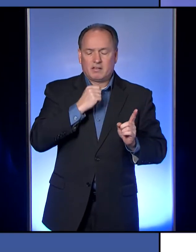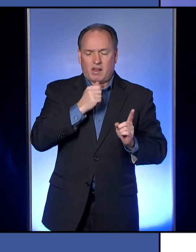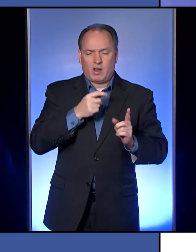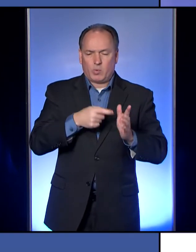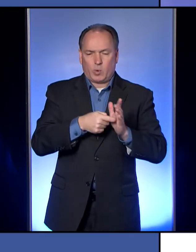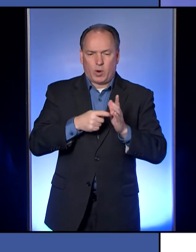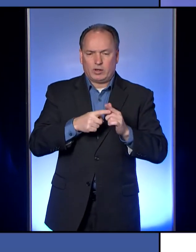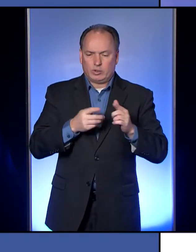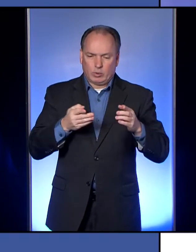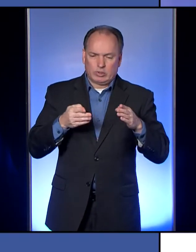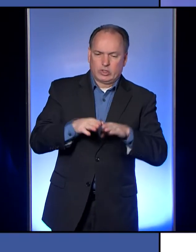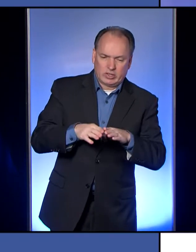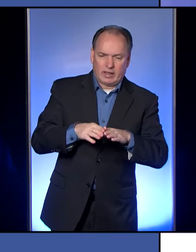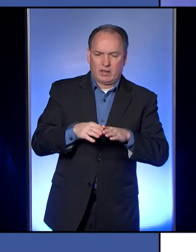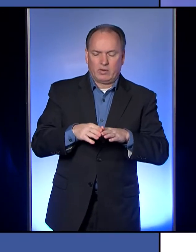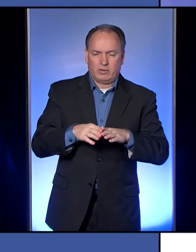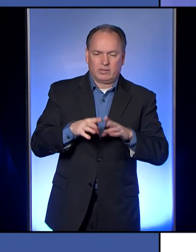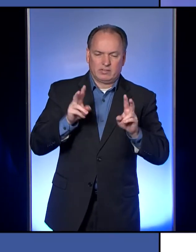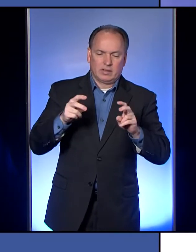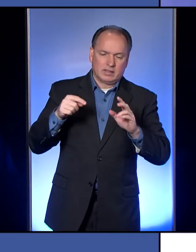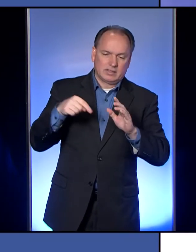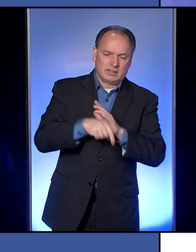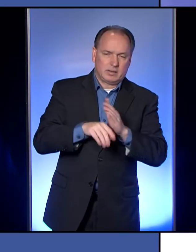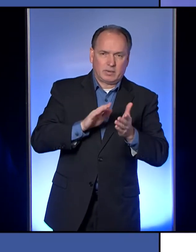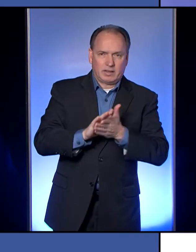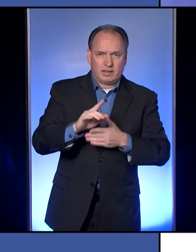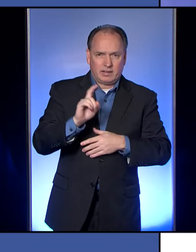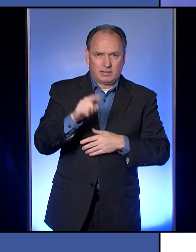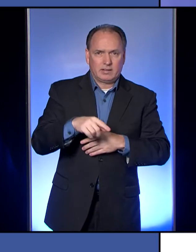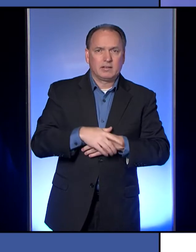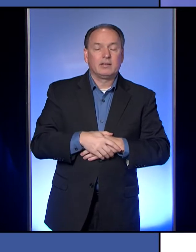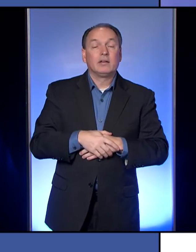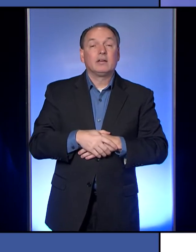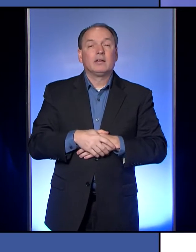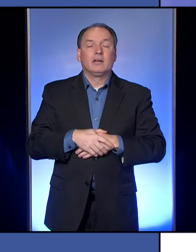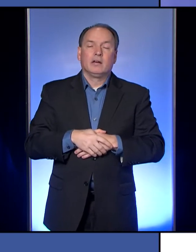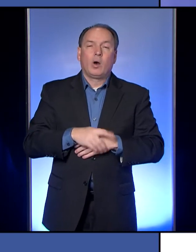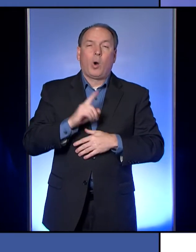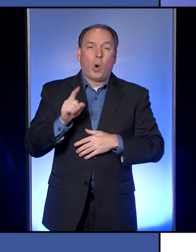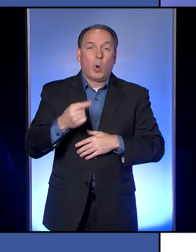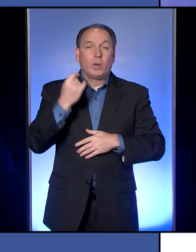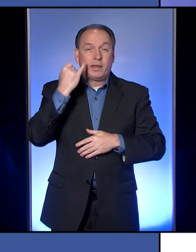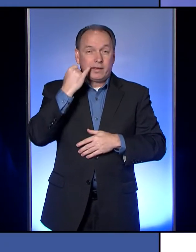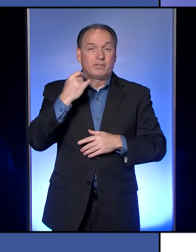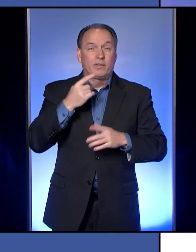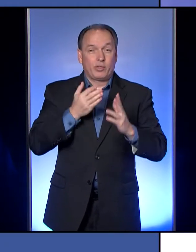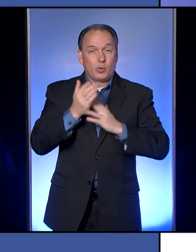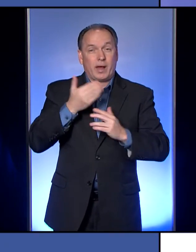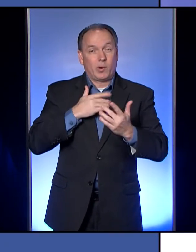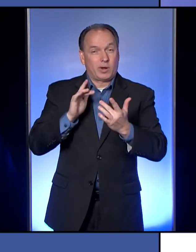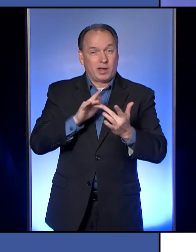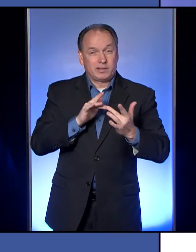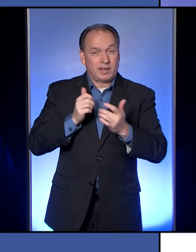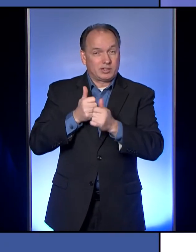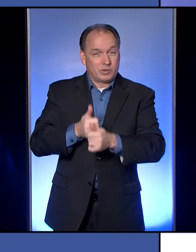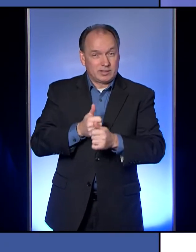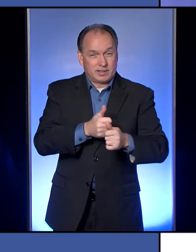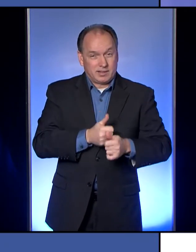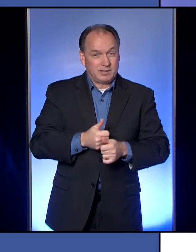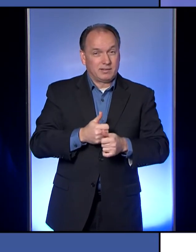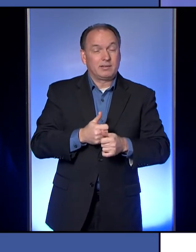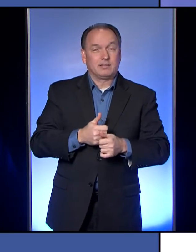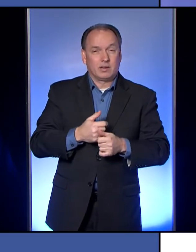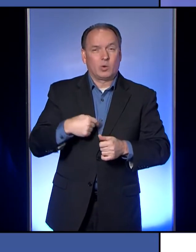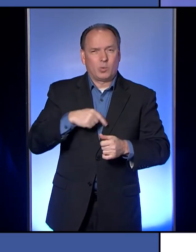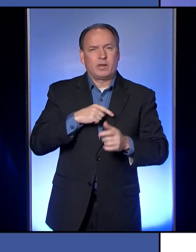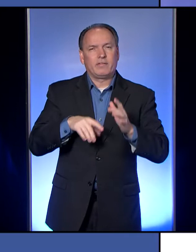do a quote unquote, like deep clean. Only if through our contact tracing work, it was determined that there was a